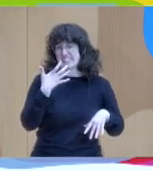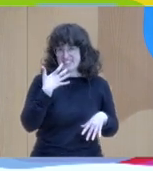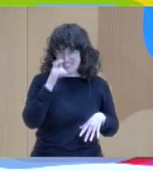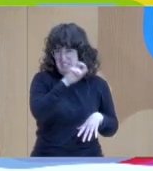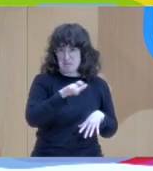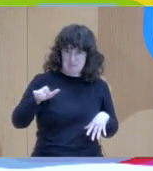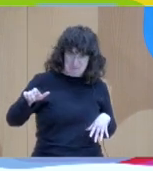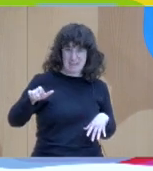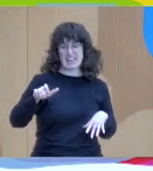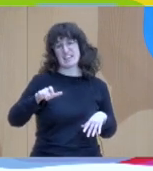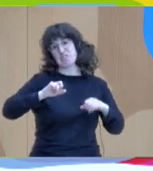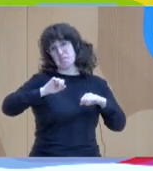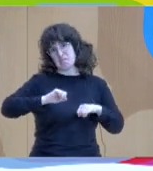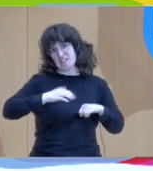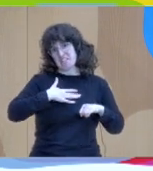months